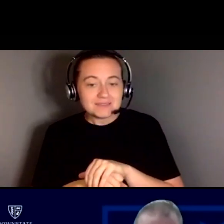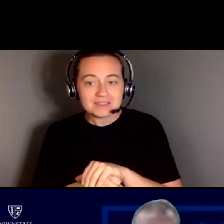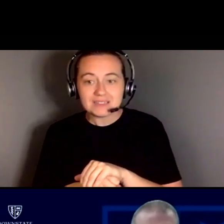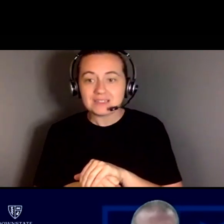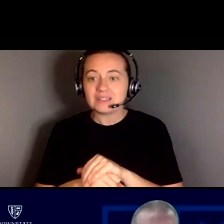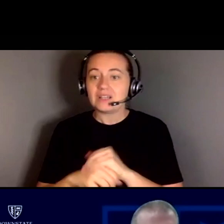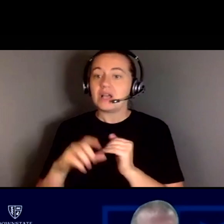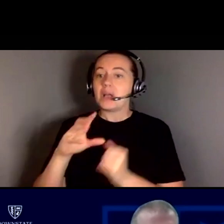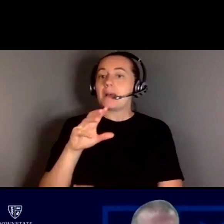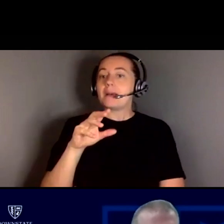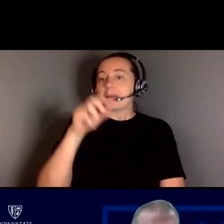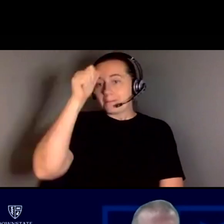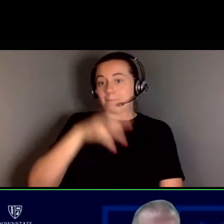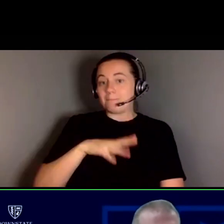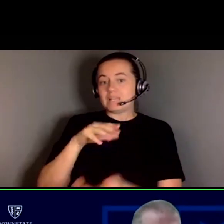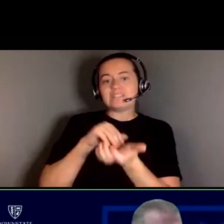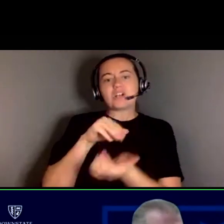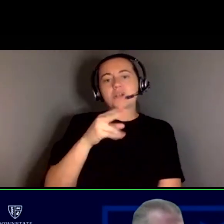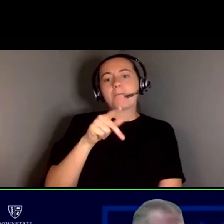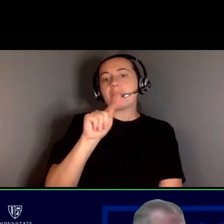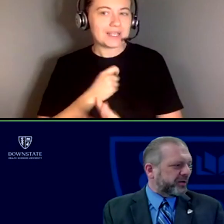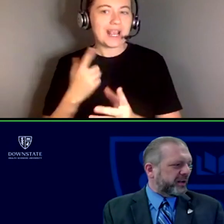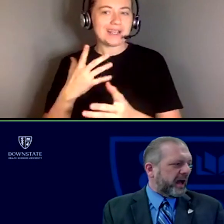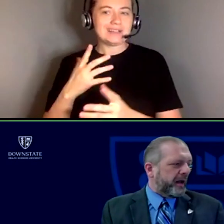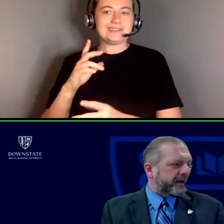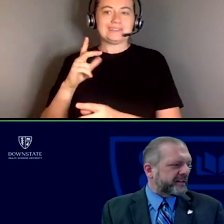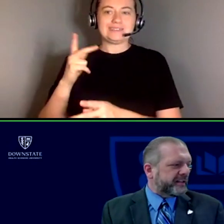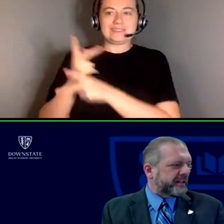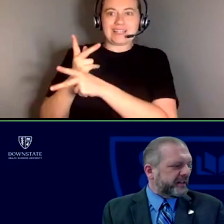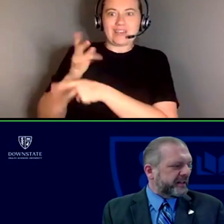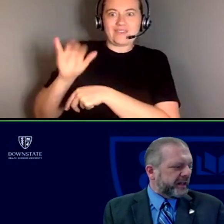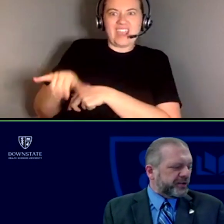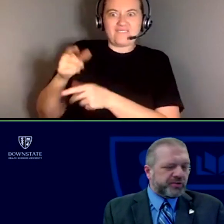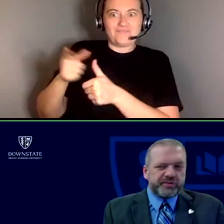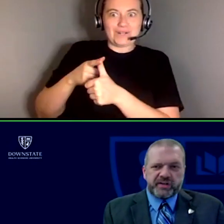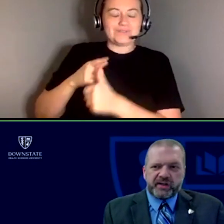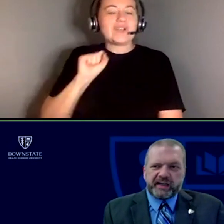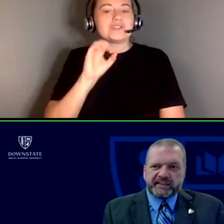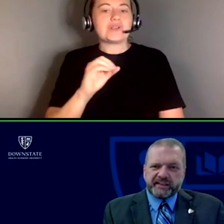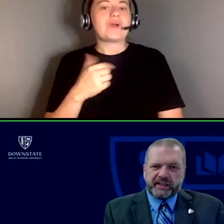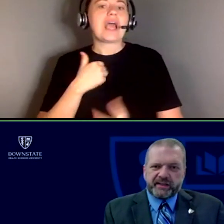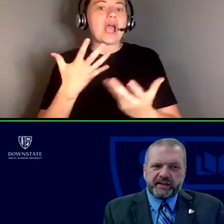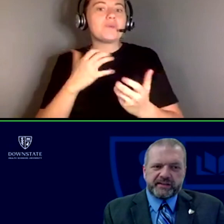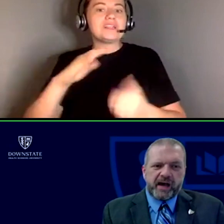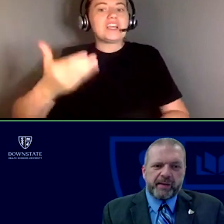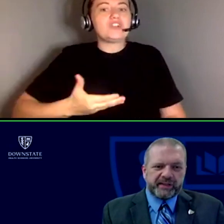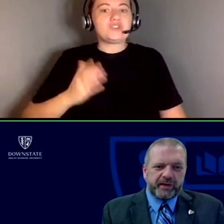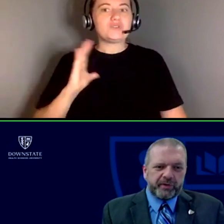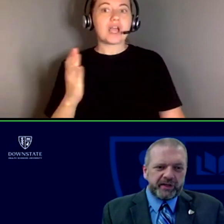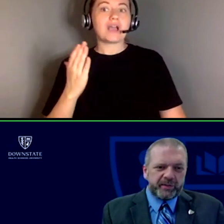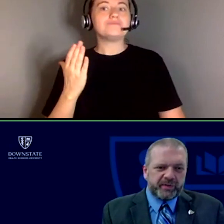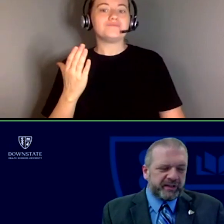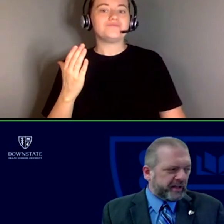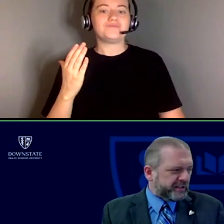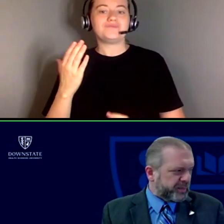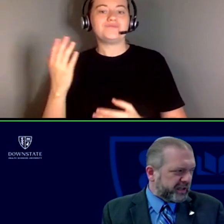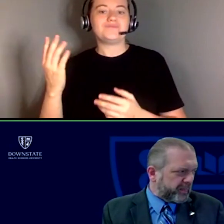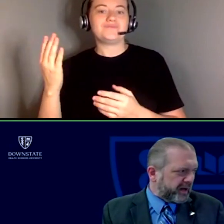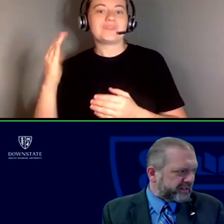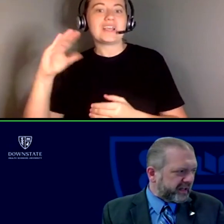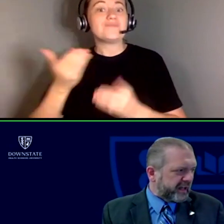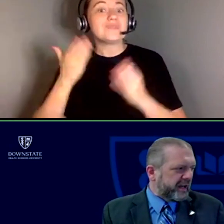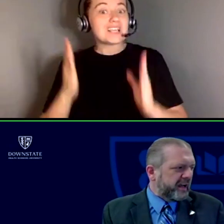I turn things over to you. Thank you, Dr. Gwinn. So I'd like to introduce our guests and then the topic that we're going to be